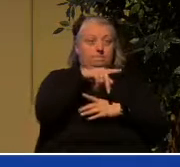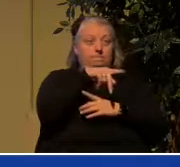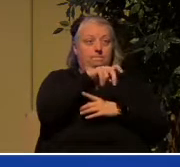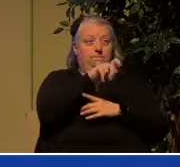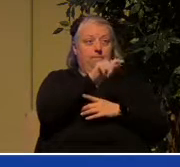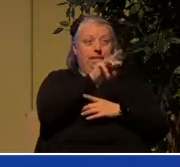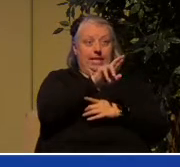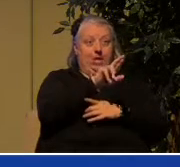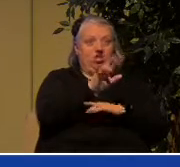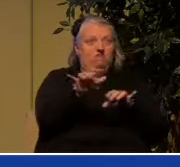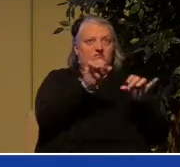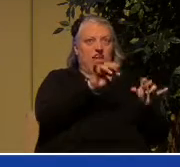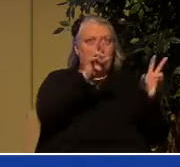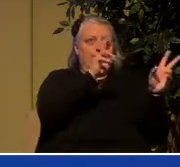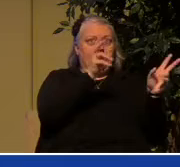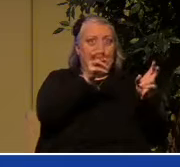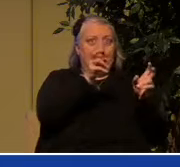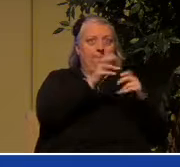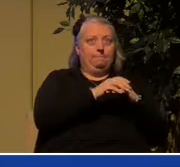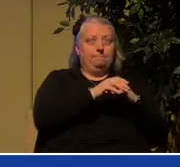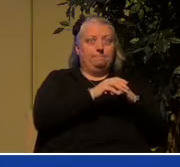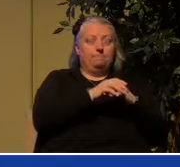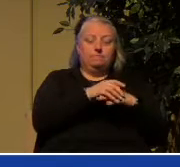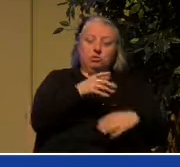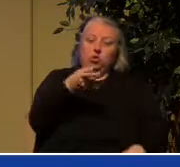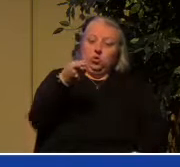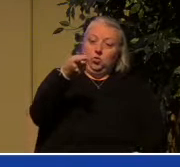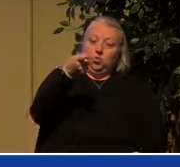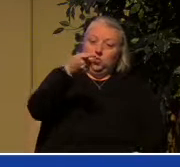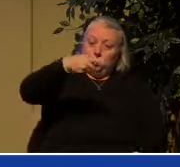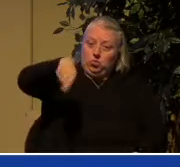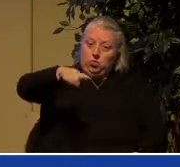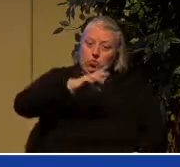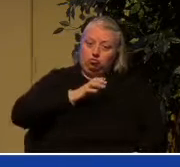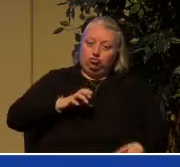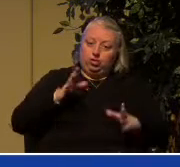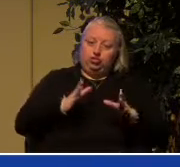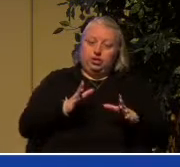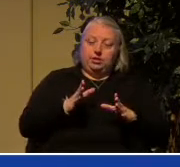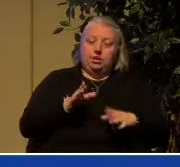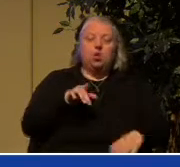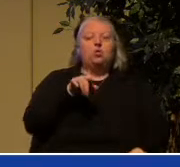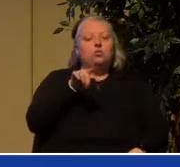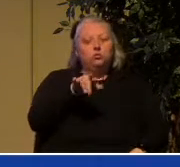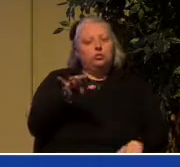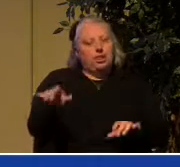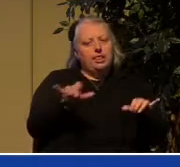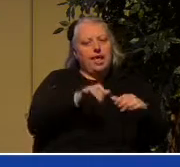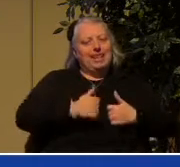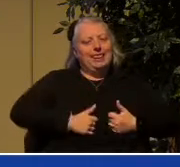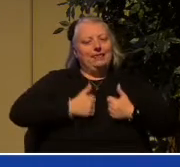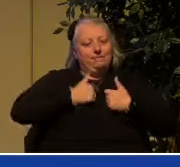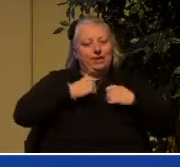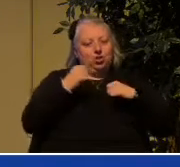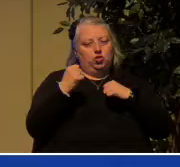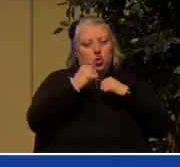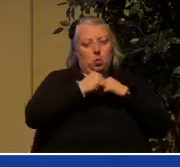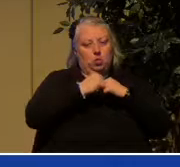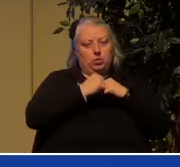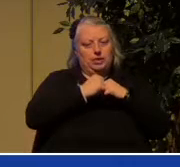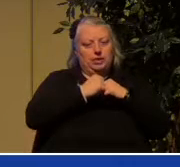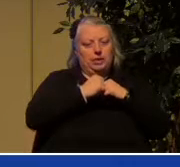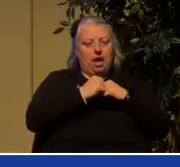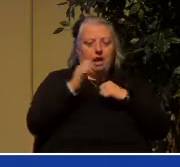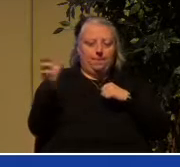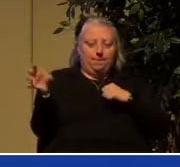you also he says to believers like living stones are being built